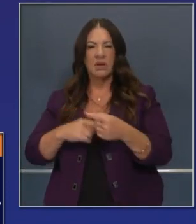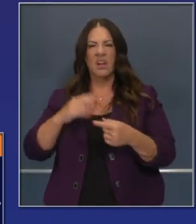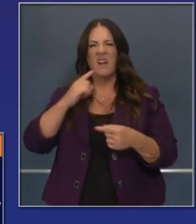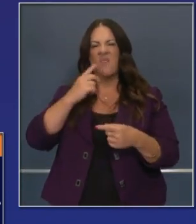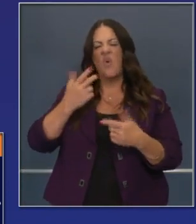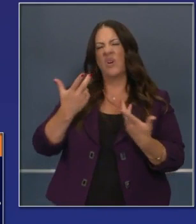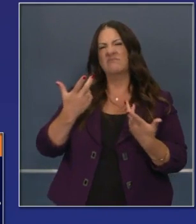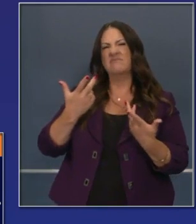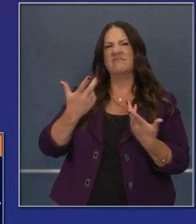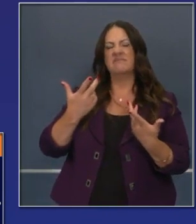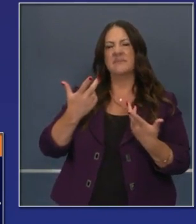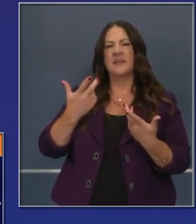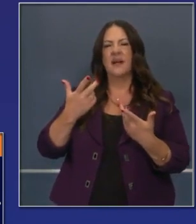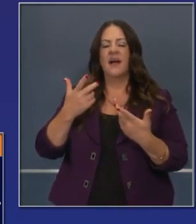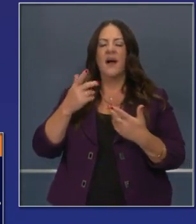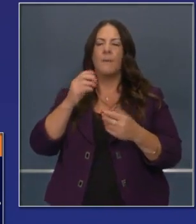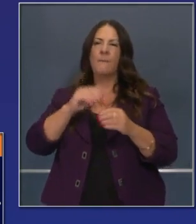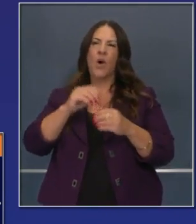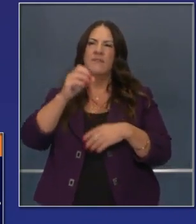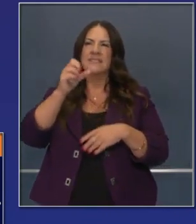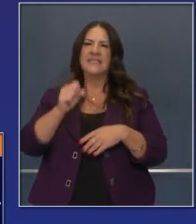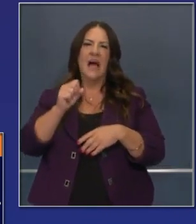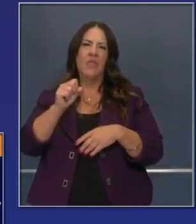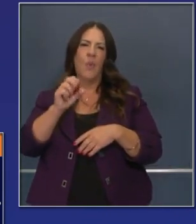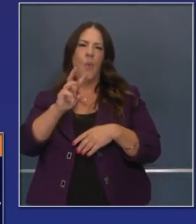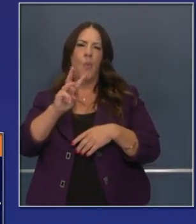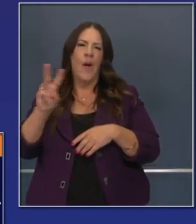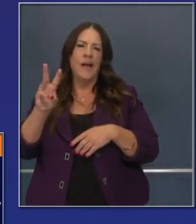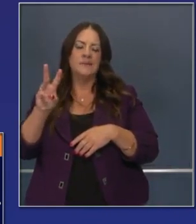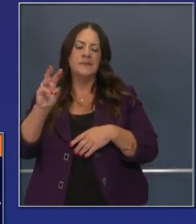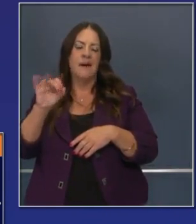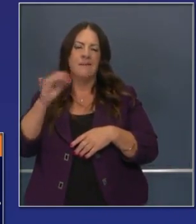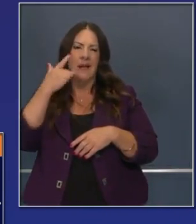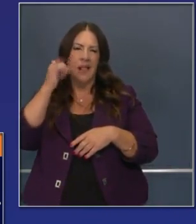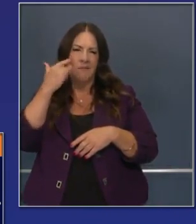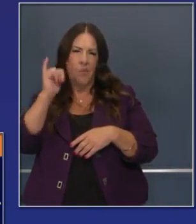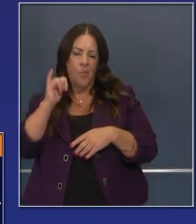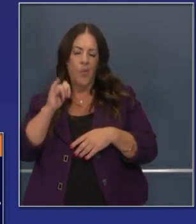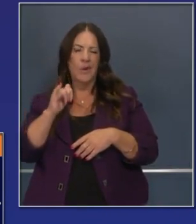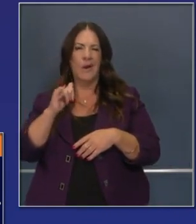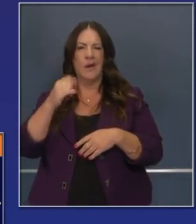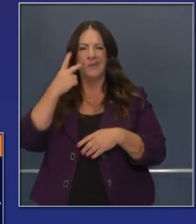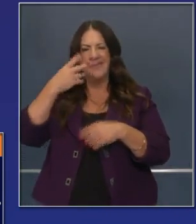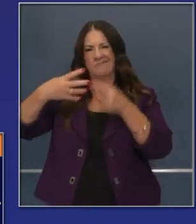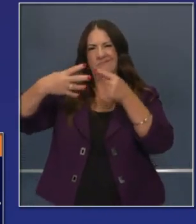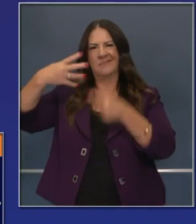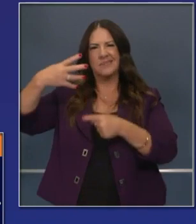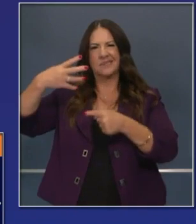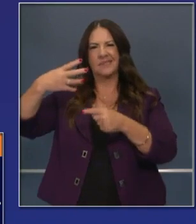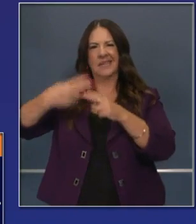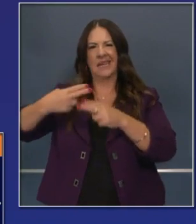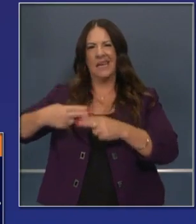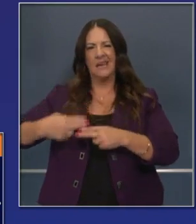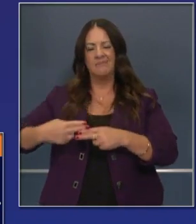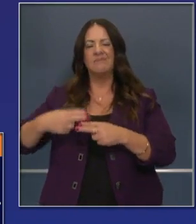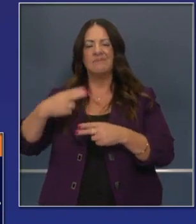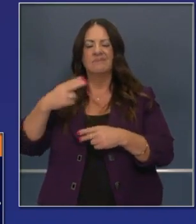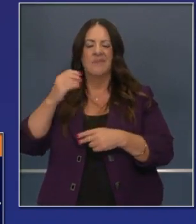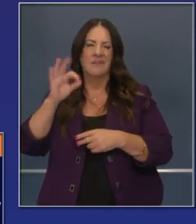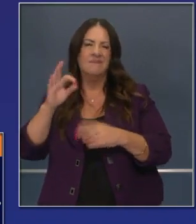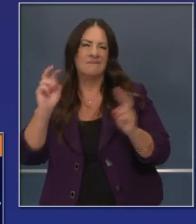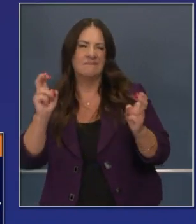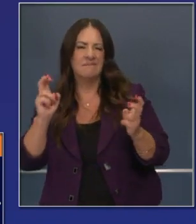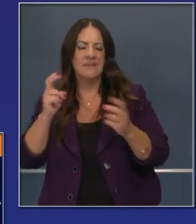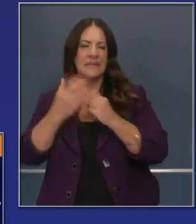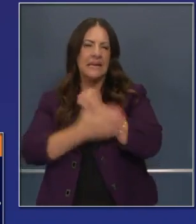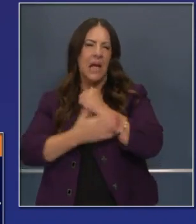California area. More difficult to quantify when you see sort of the ensemble of counties that we included here. Central coast, a little bit of Central